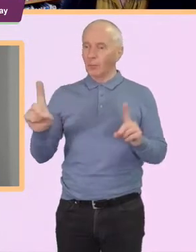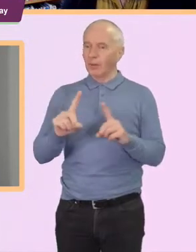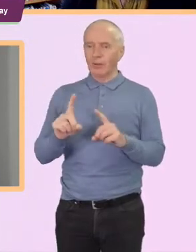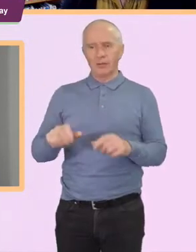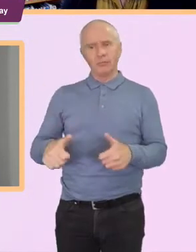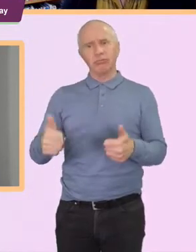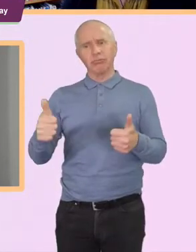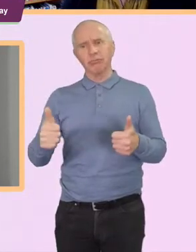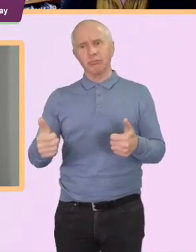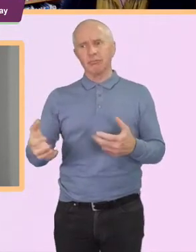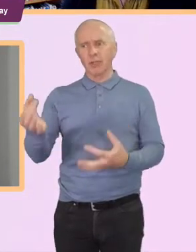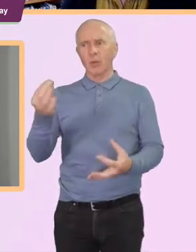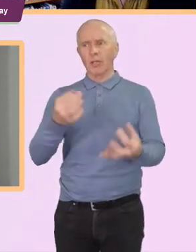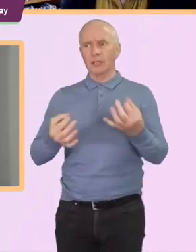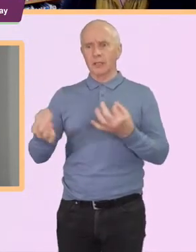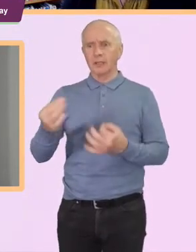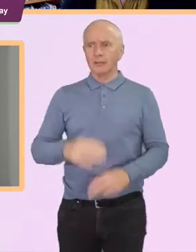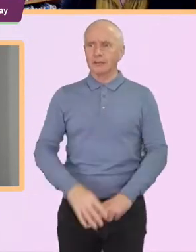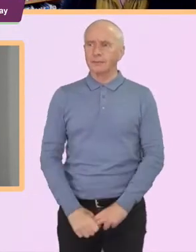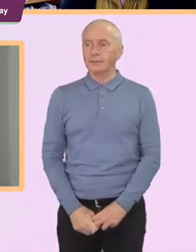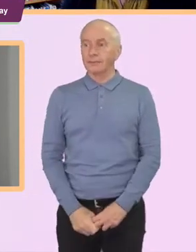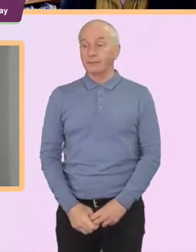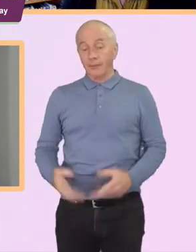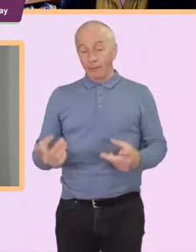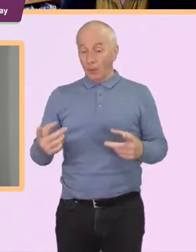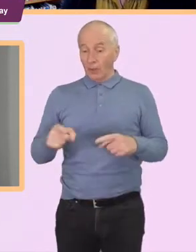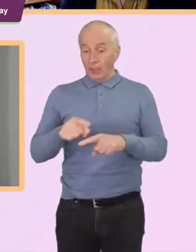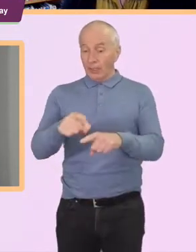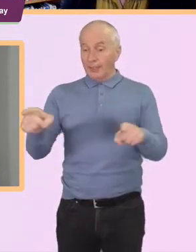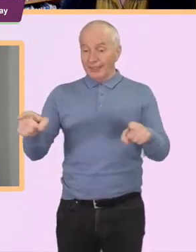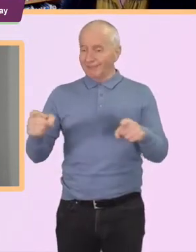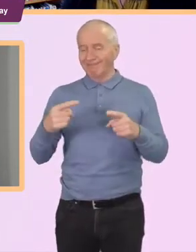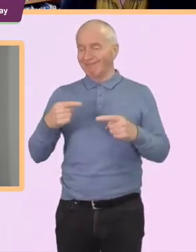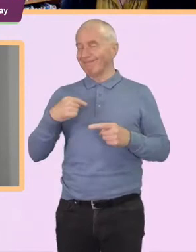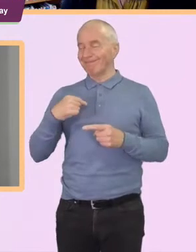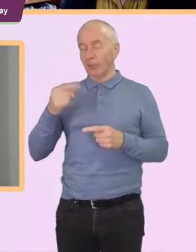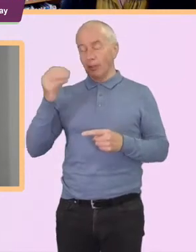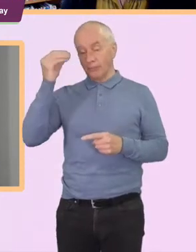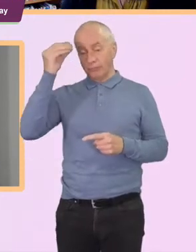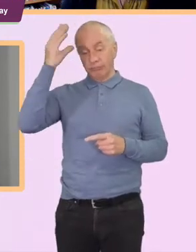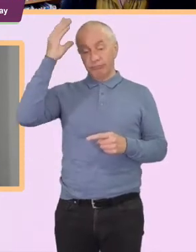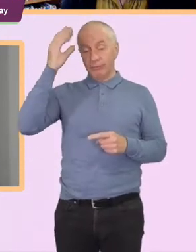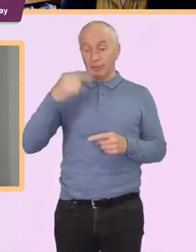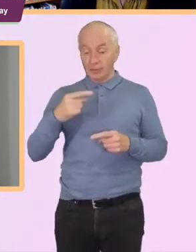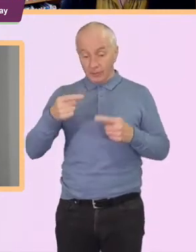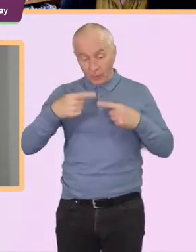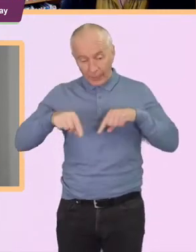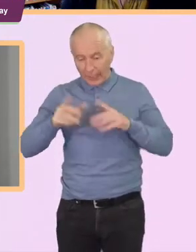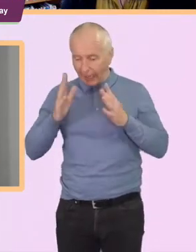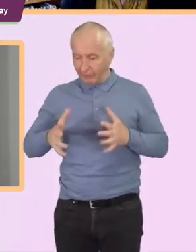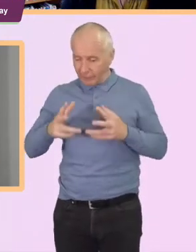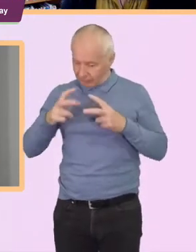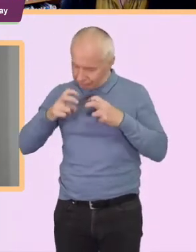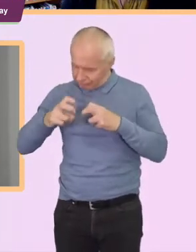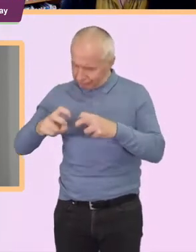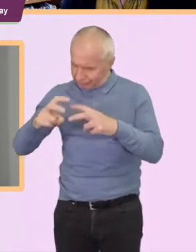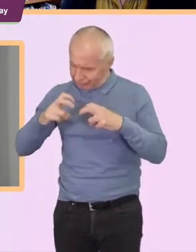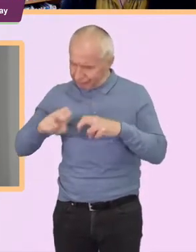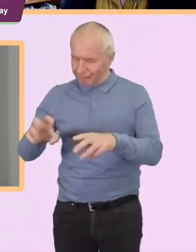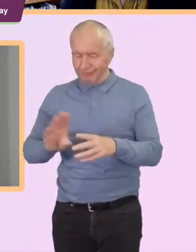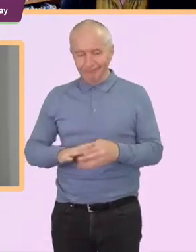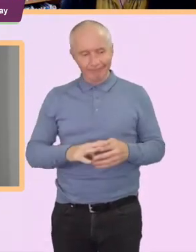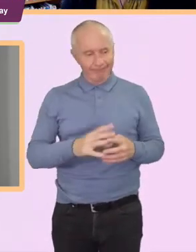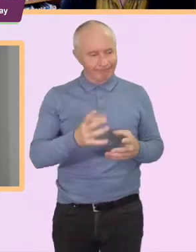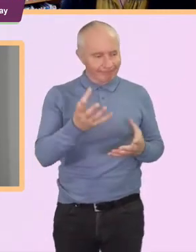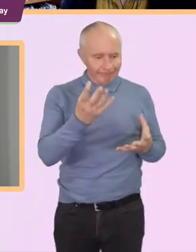question I think obviously for those of us that aren't experts we need to do our research and listen